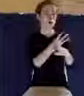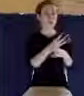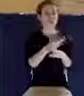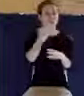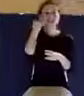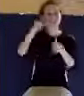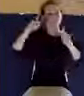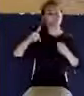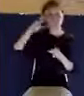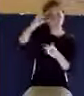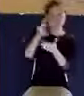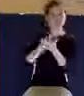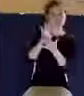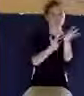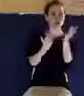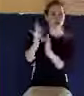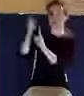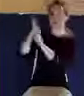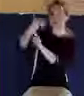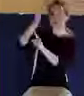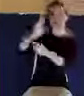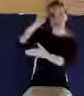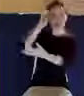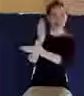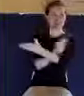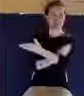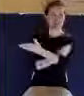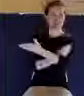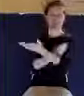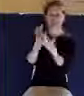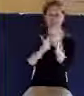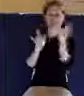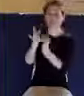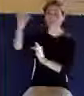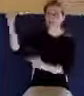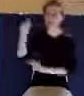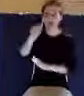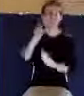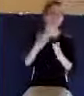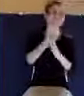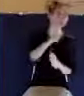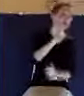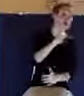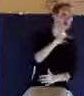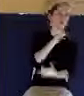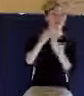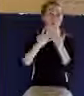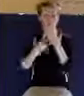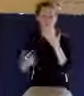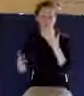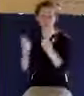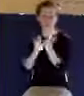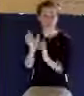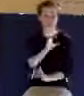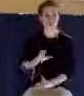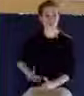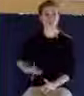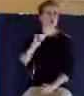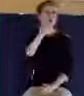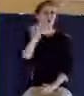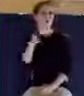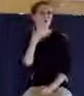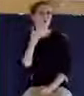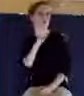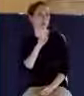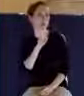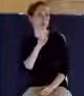Son of God? And this is he that came by water and blood, even Jesus Christ, not by water only, but water and